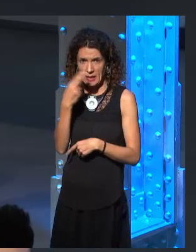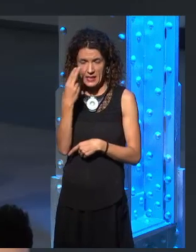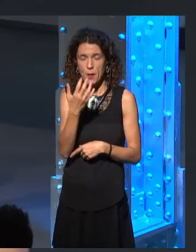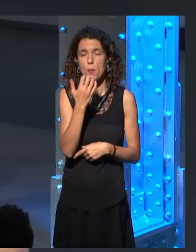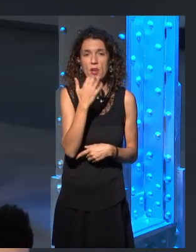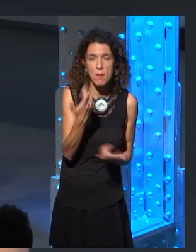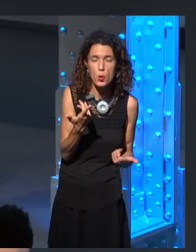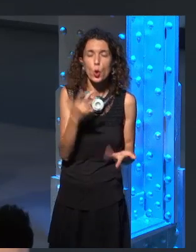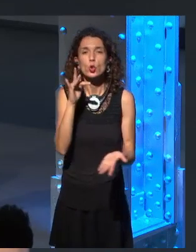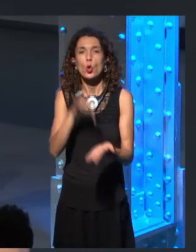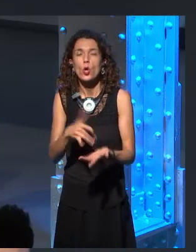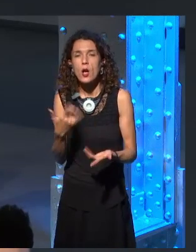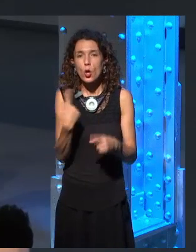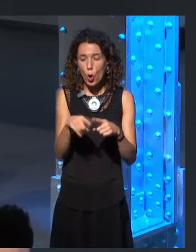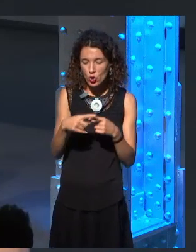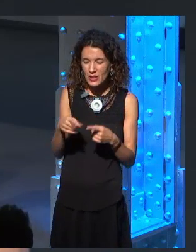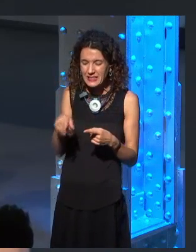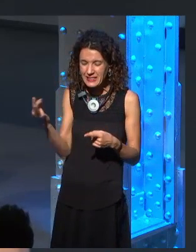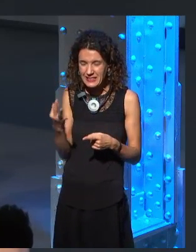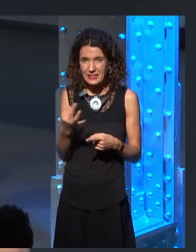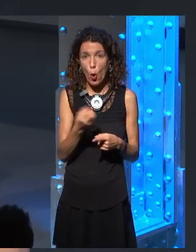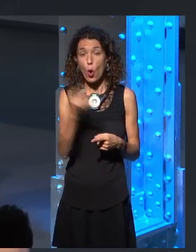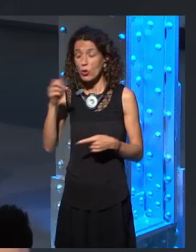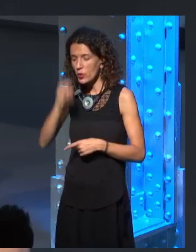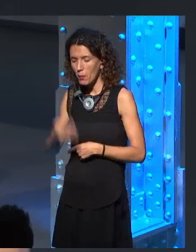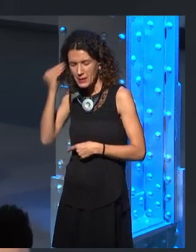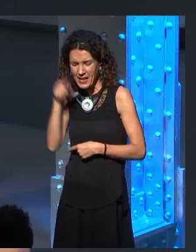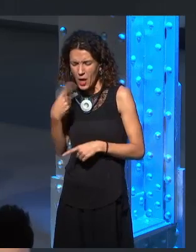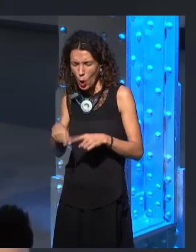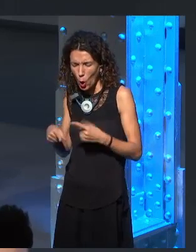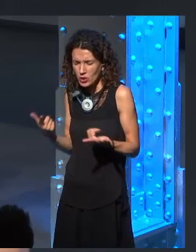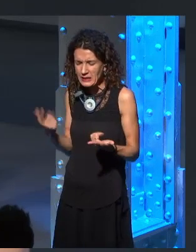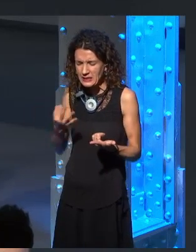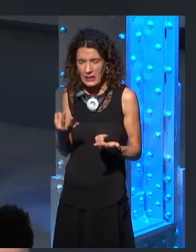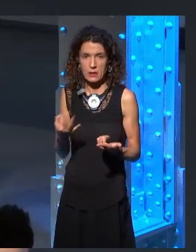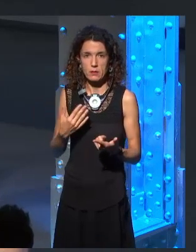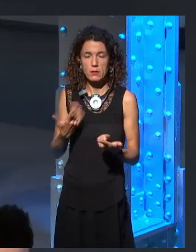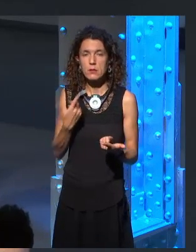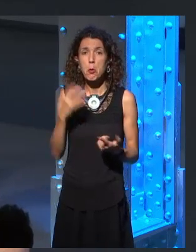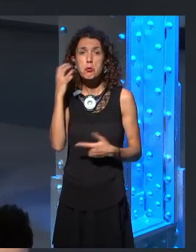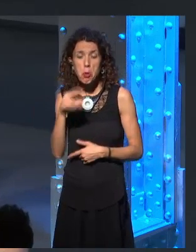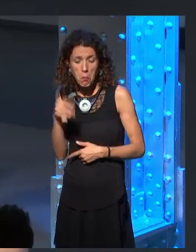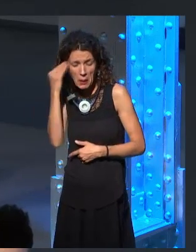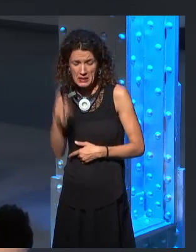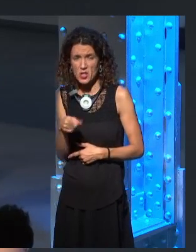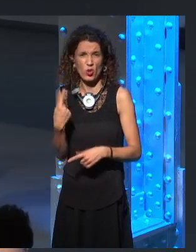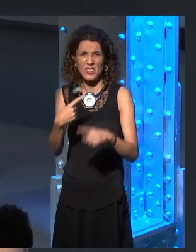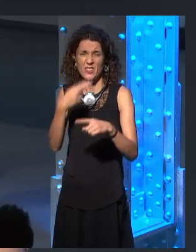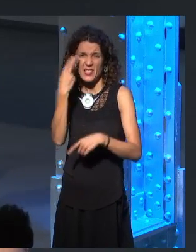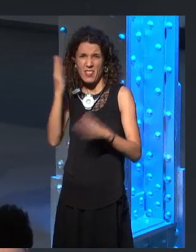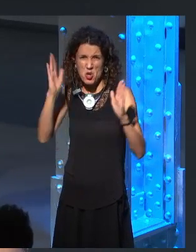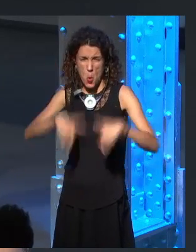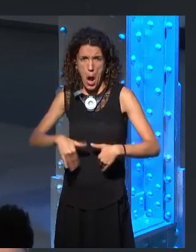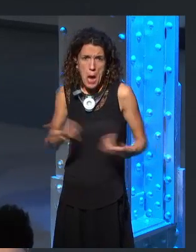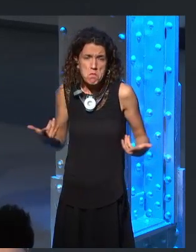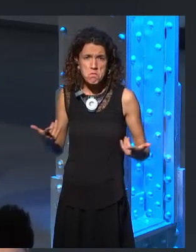hadn't really, from his perspective, it hadn't struck him as interesting, which I guess probably, so far, it hadn't come